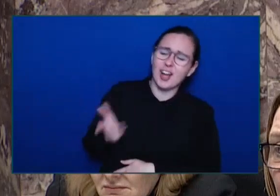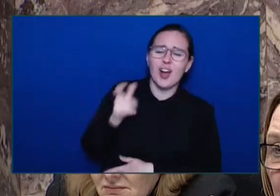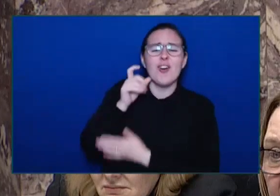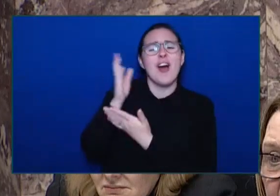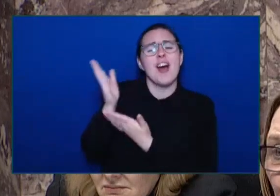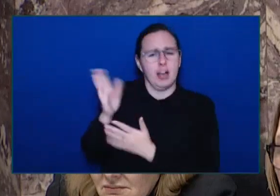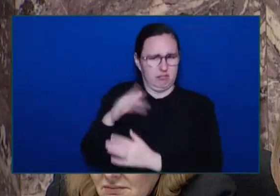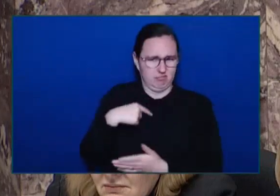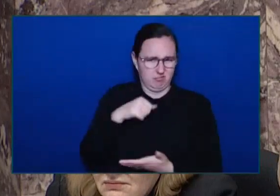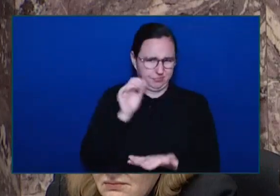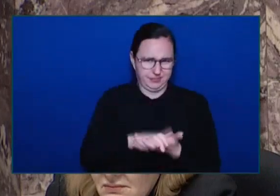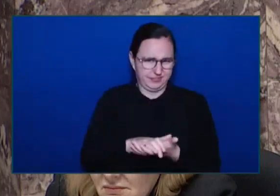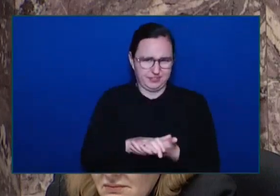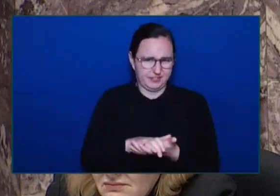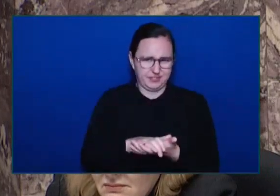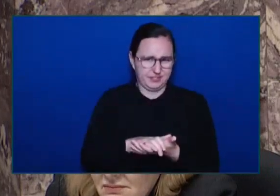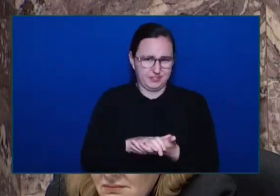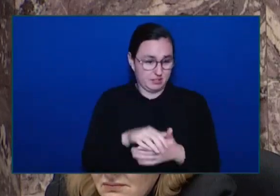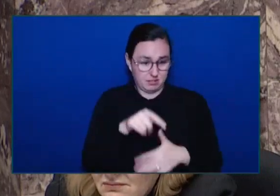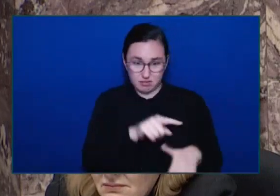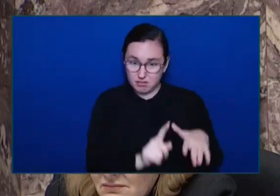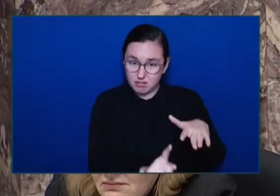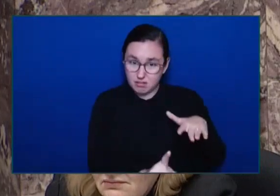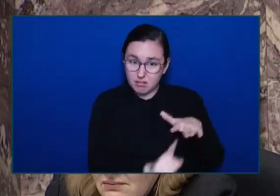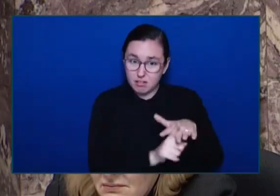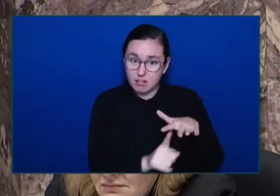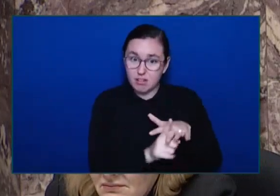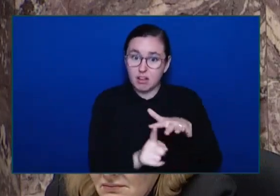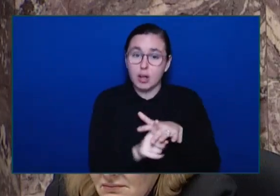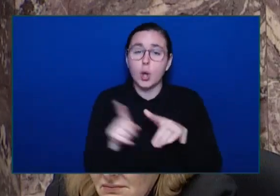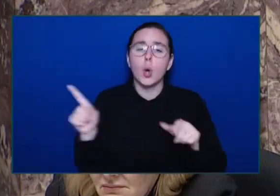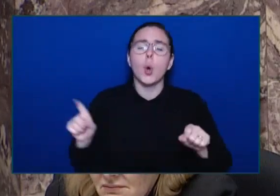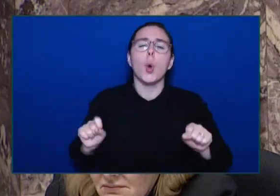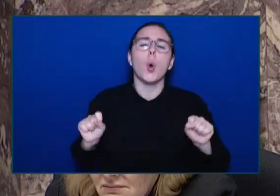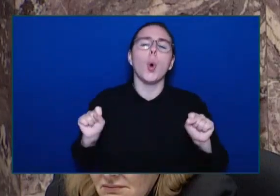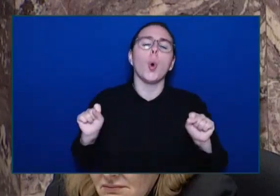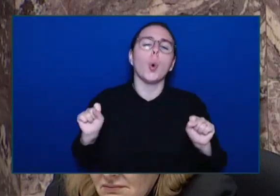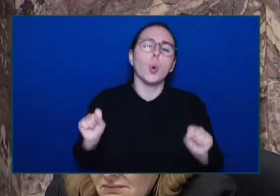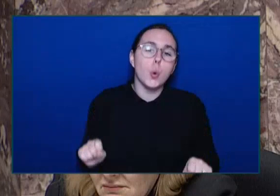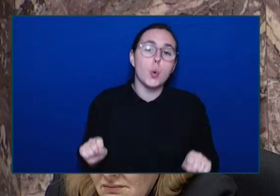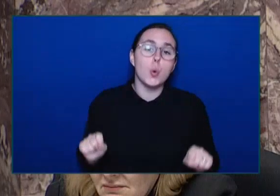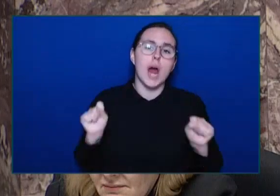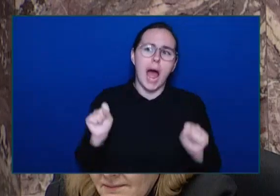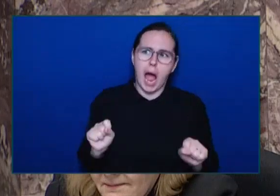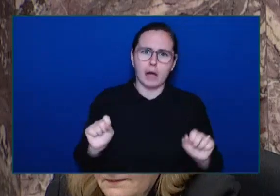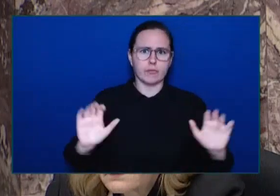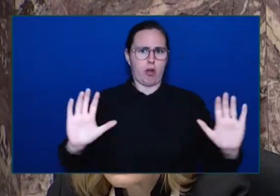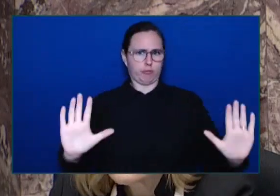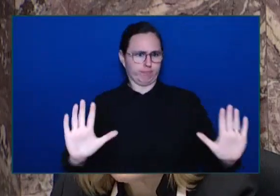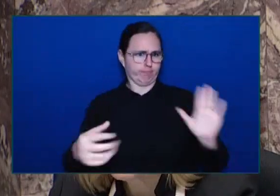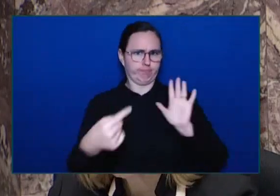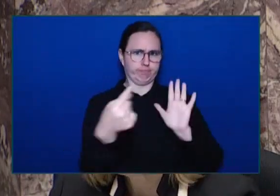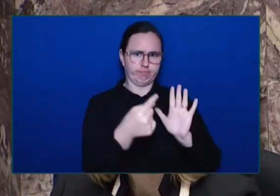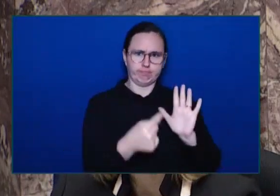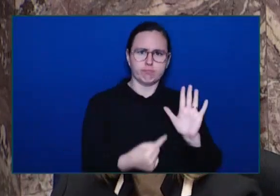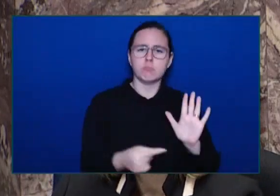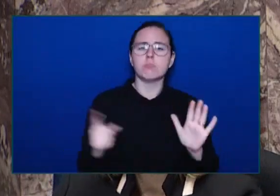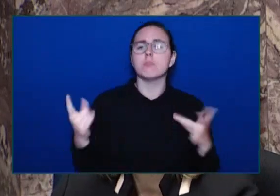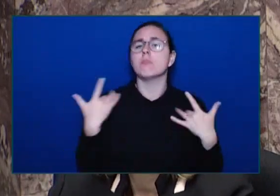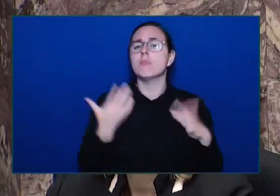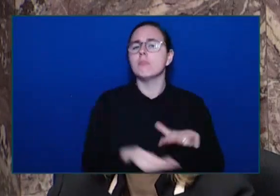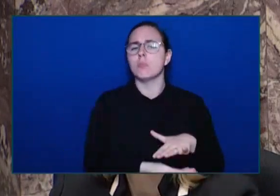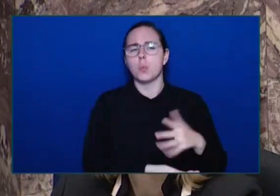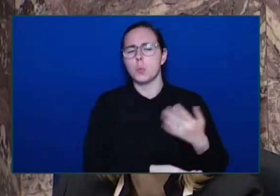clear He was responsible for He buried the BDO report That outlines severe financial And